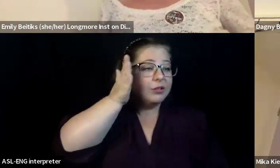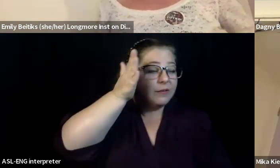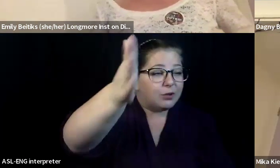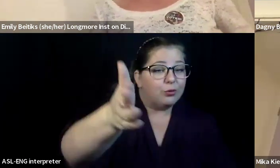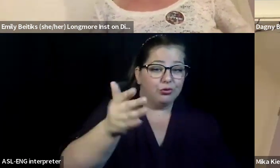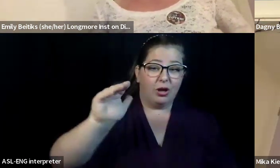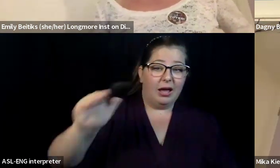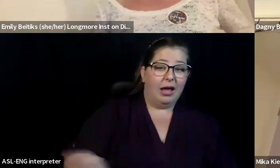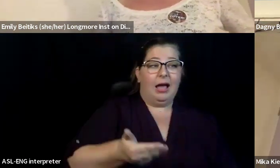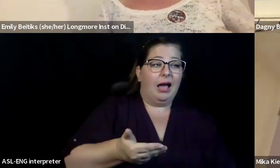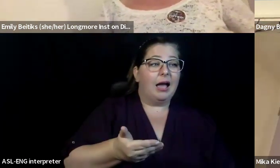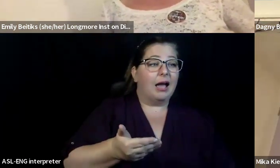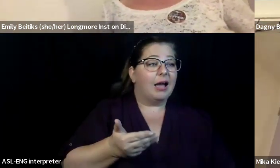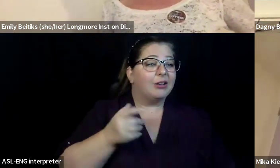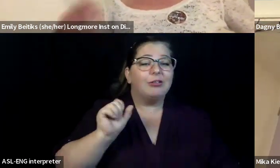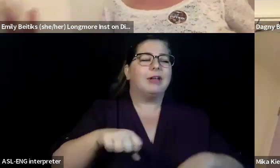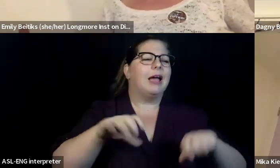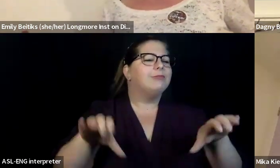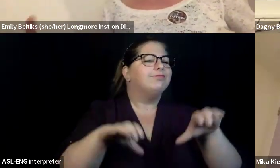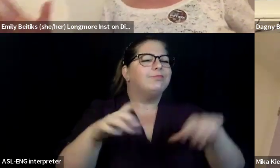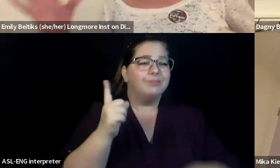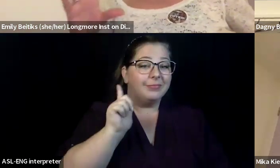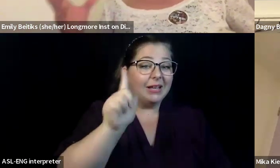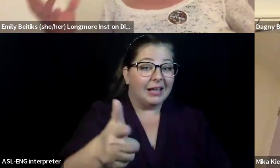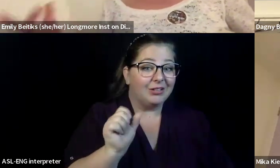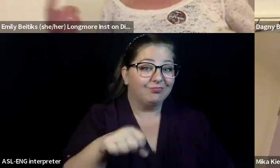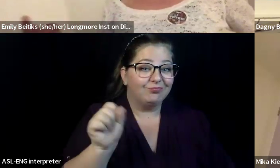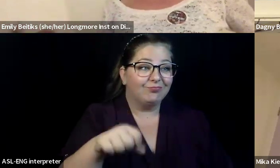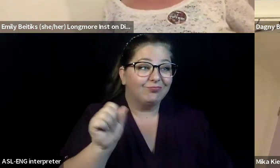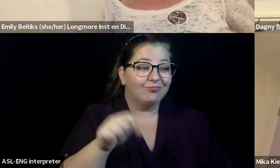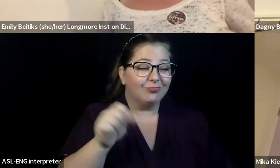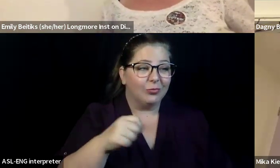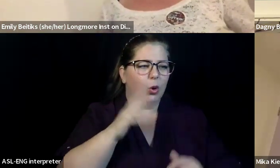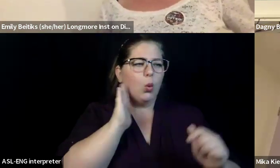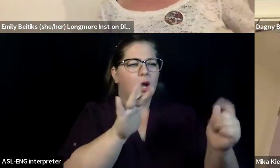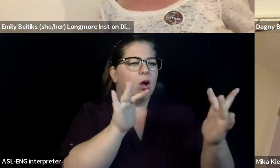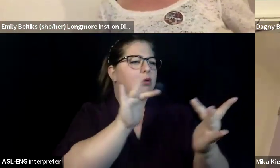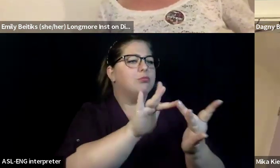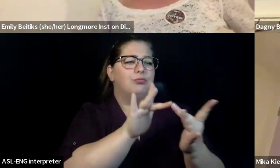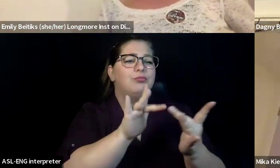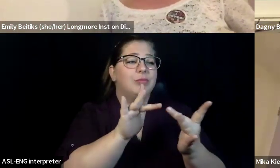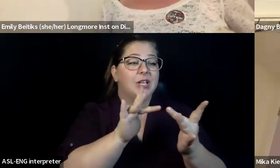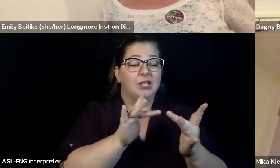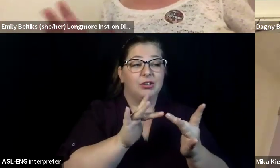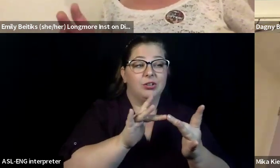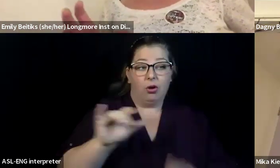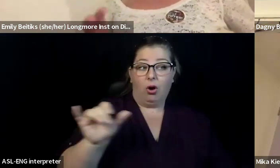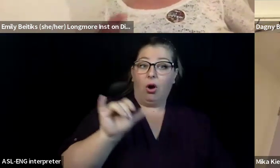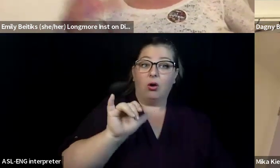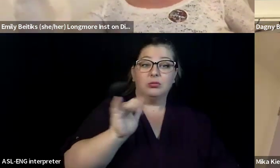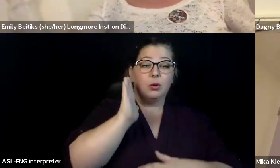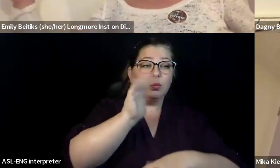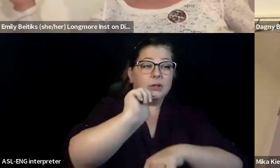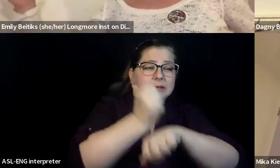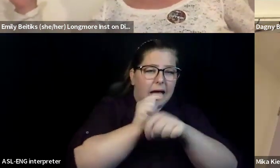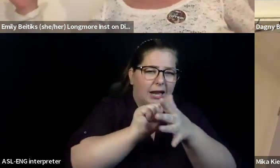road, um, to, to try to do outreach. And also even in the way we've created these positions, um, we did think about